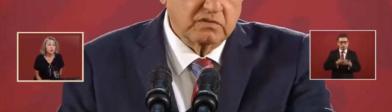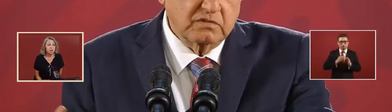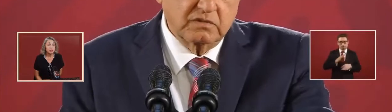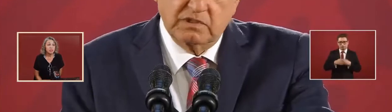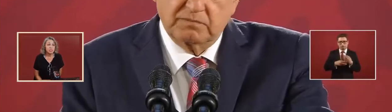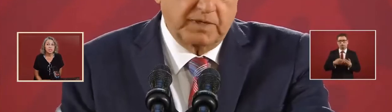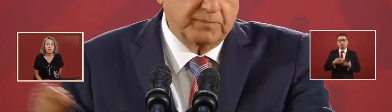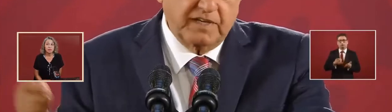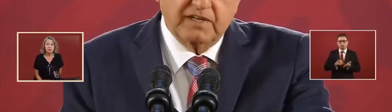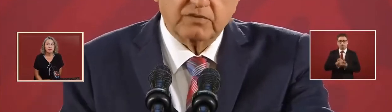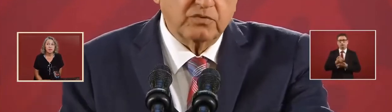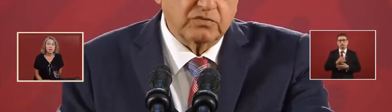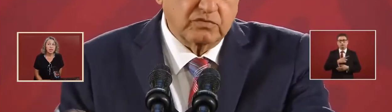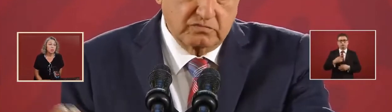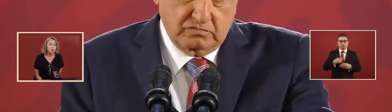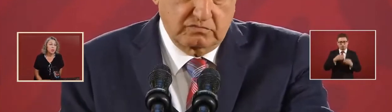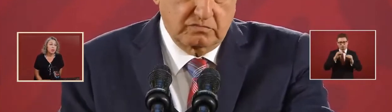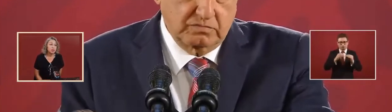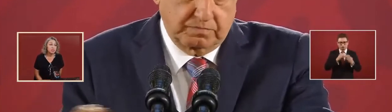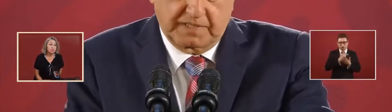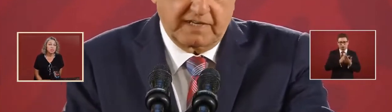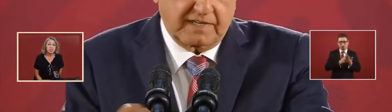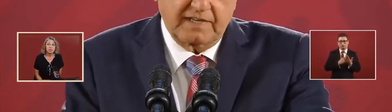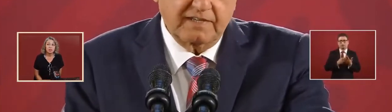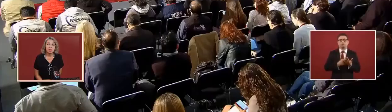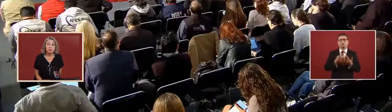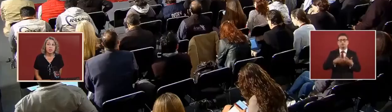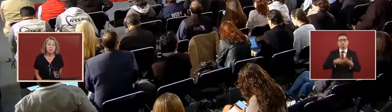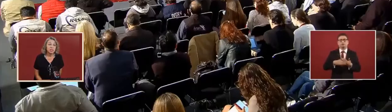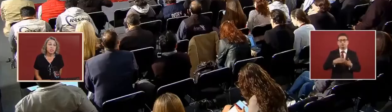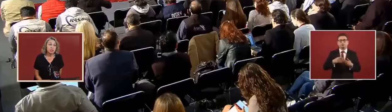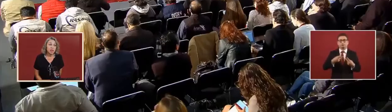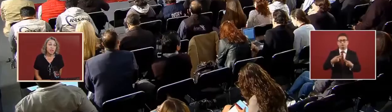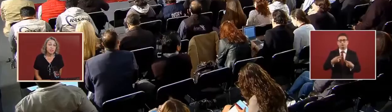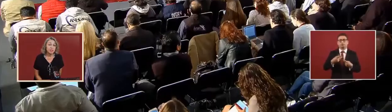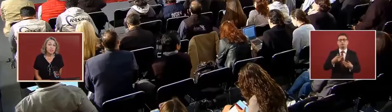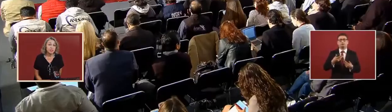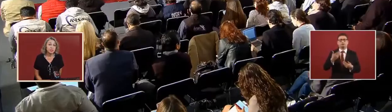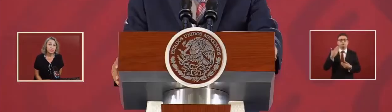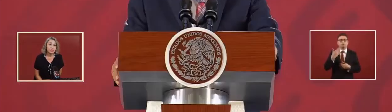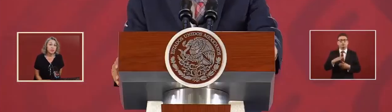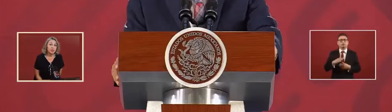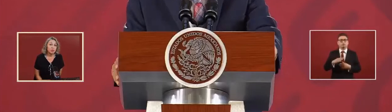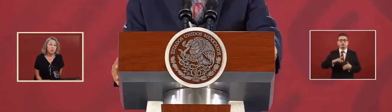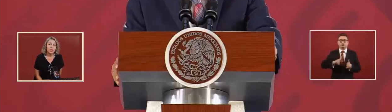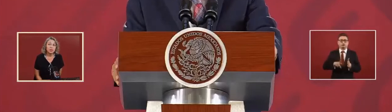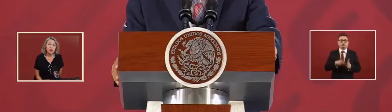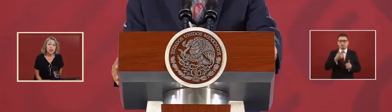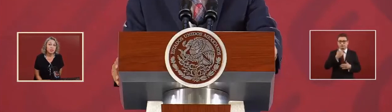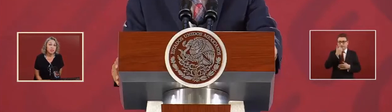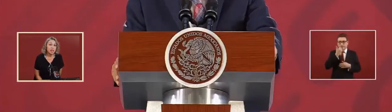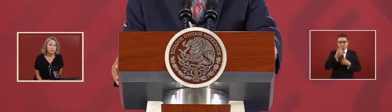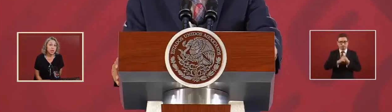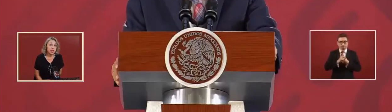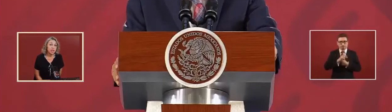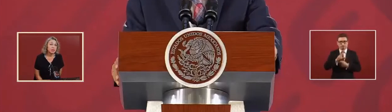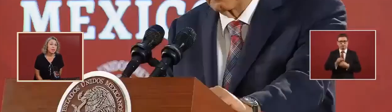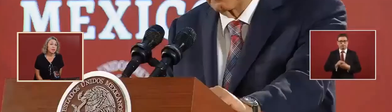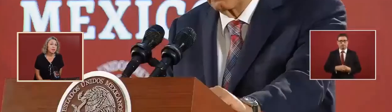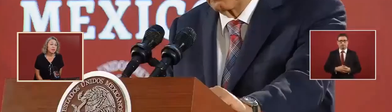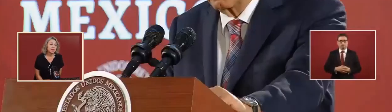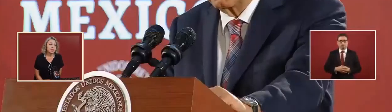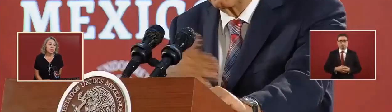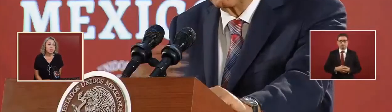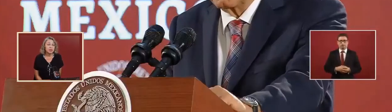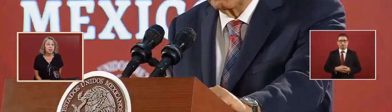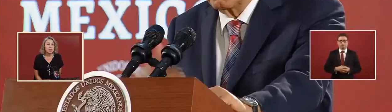prepare ourselves so that we do not have this happen again that we not